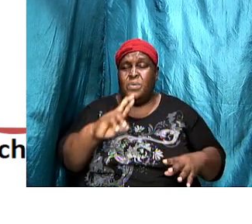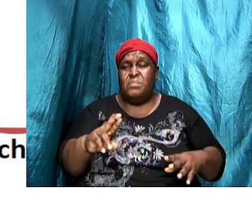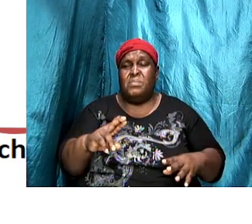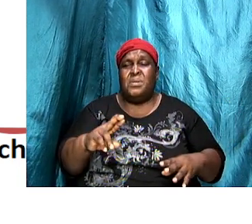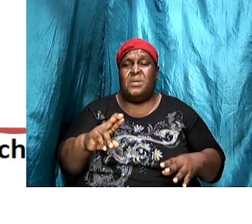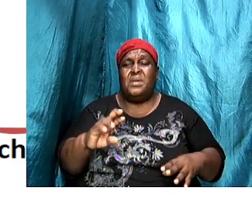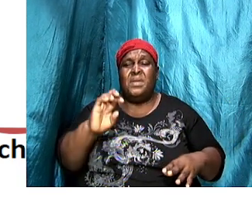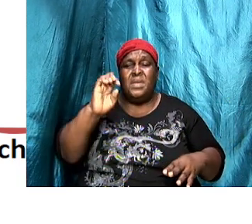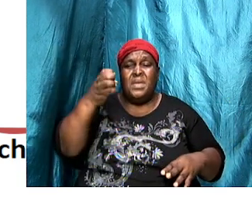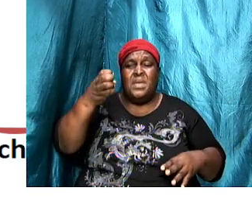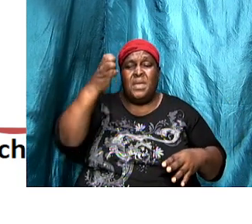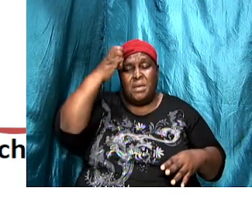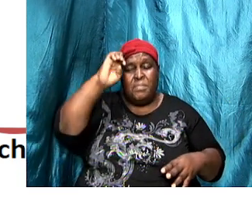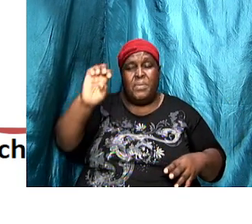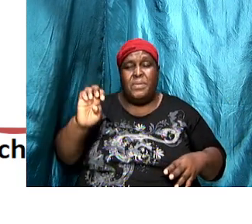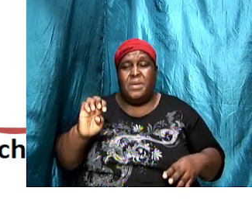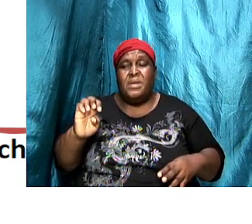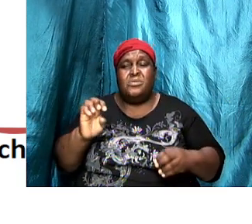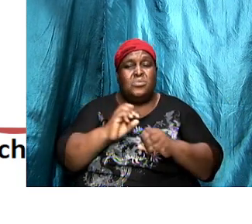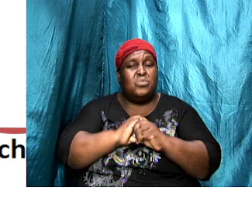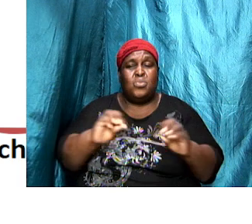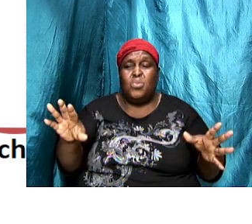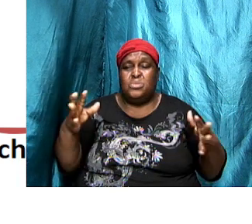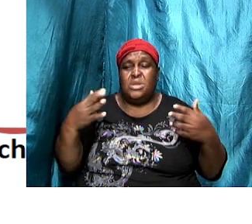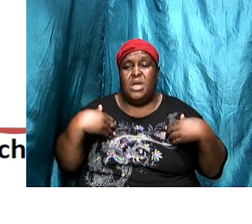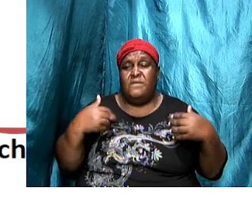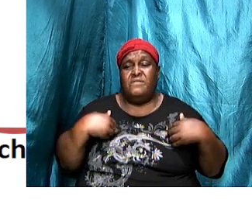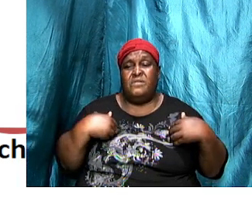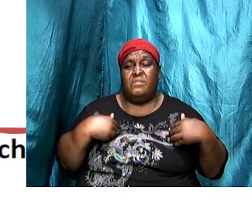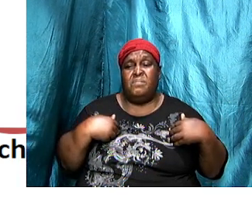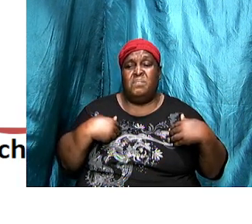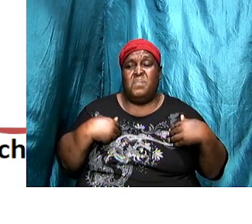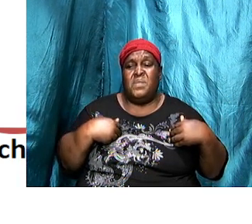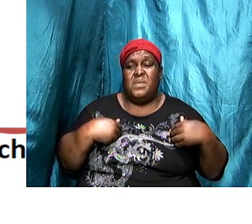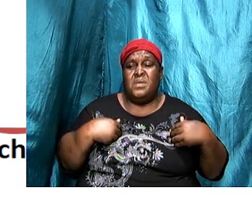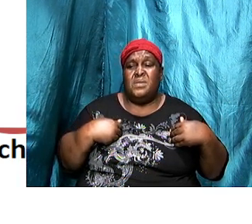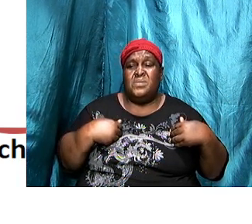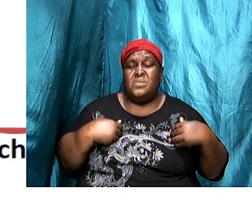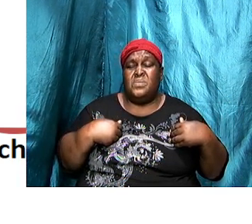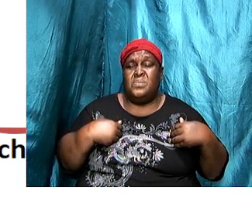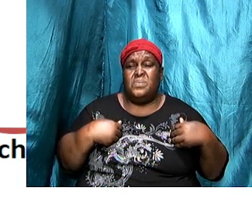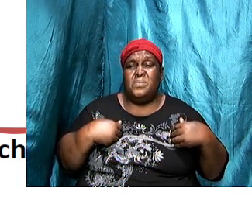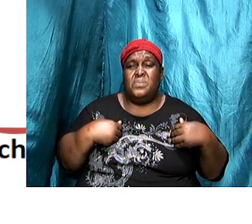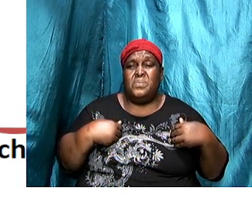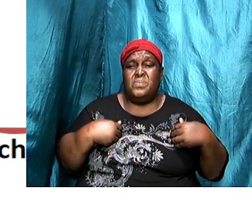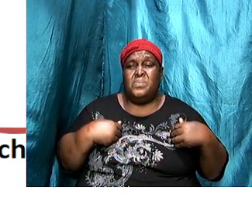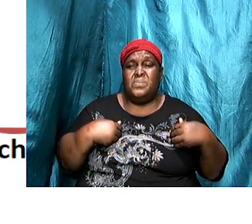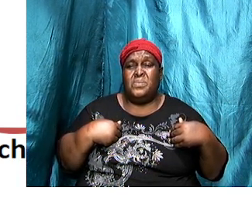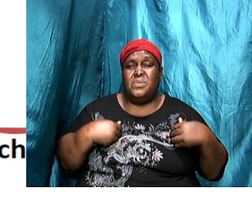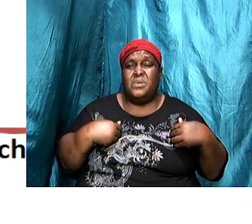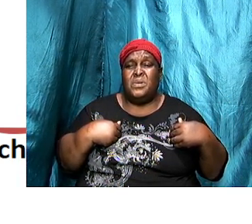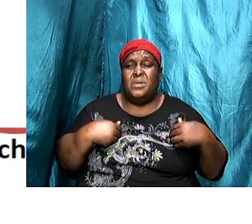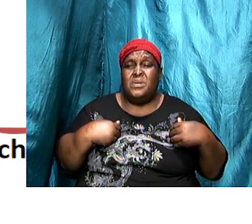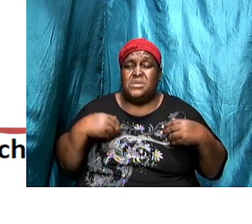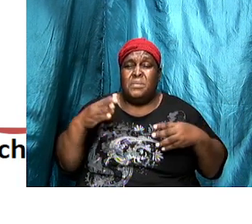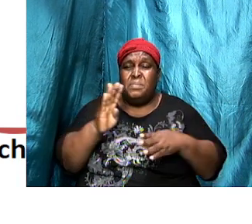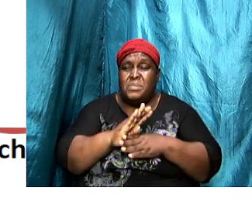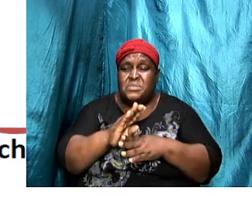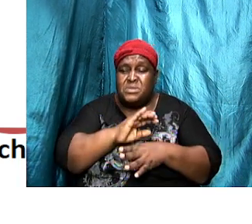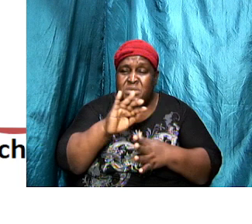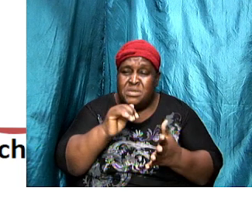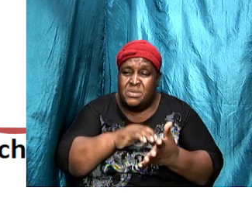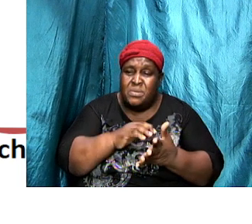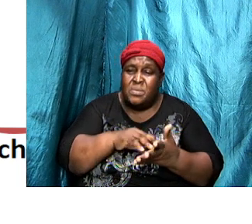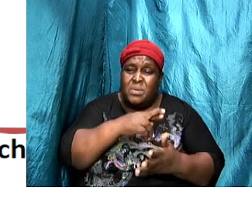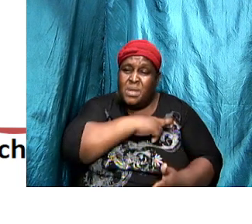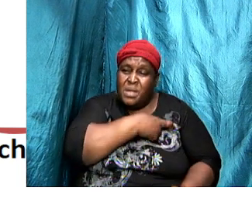did not have and so it was a commercial center it was a religious center it